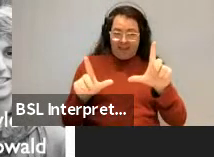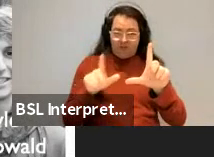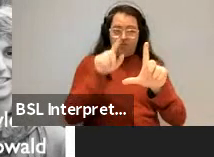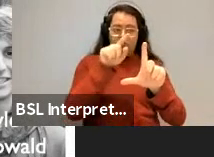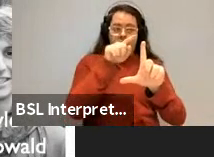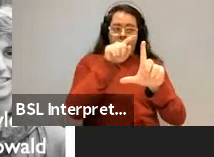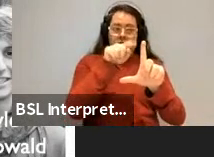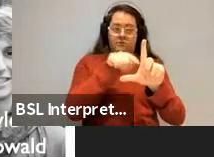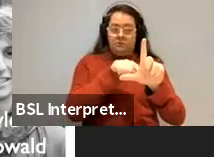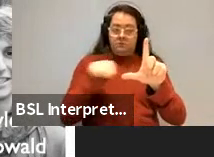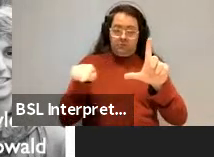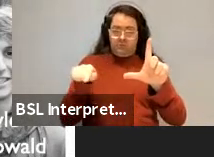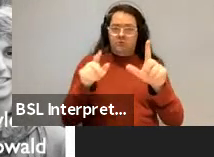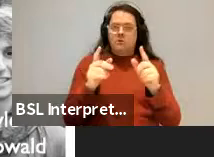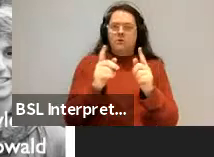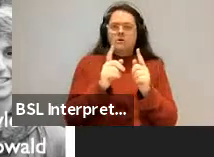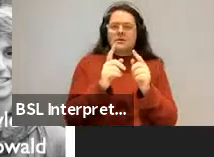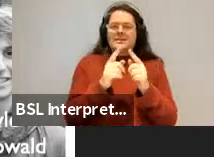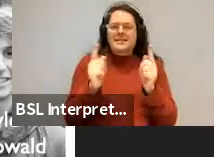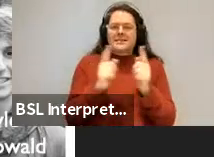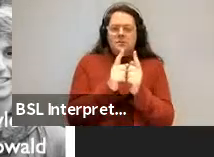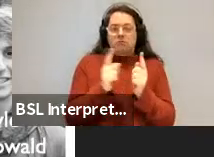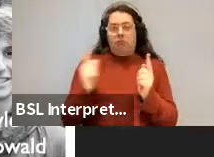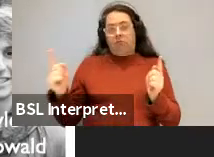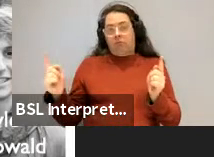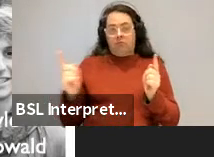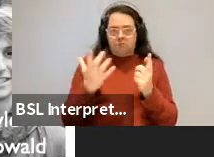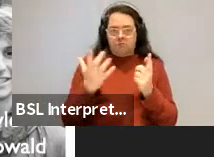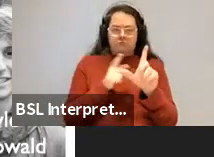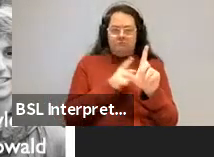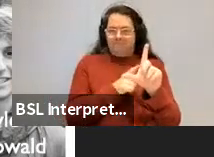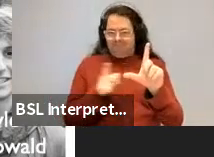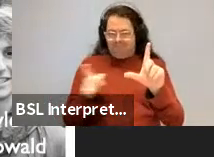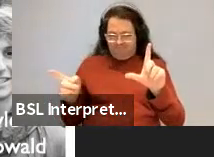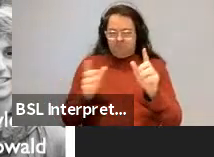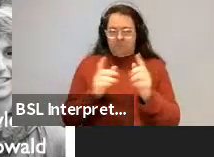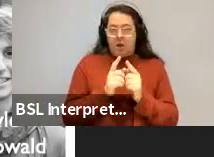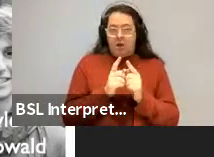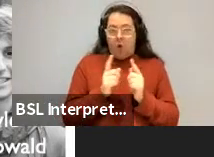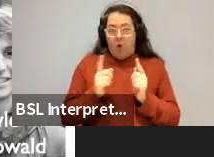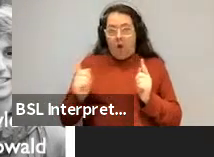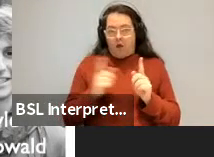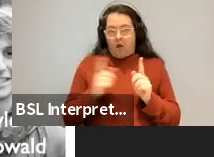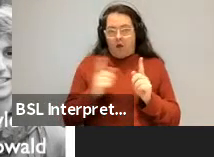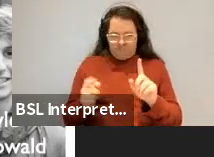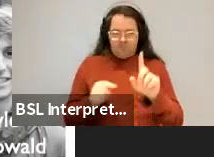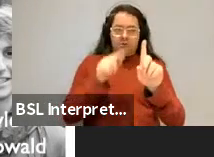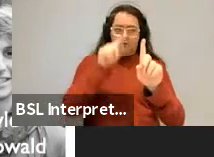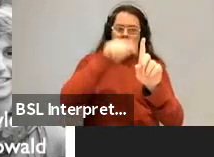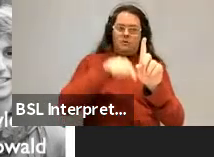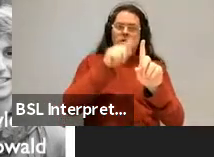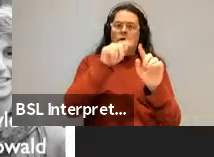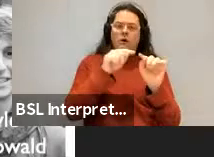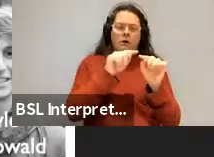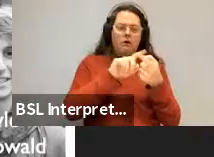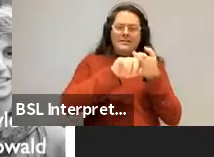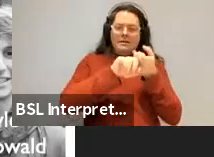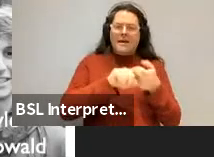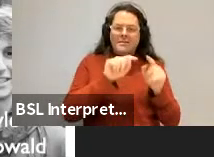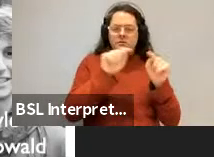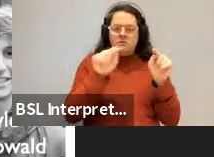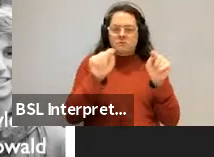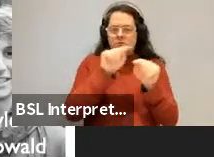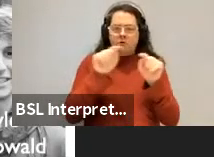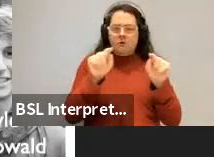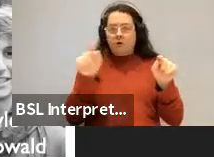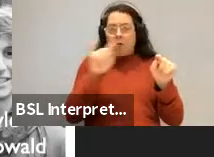lengths, going from your very short to long sentences. On the y-axis is the total dependency length for the average for those,